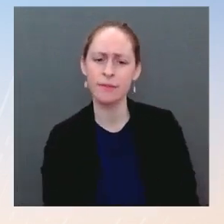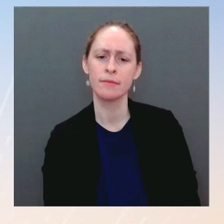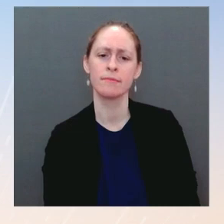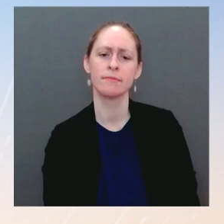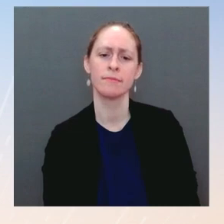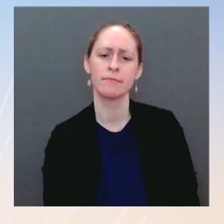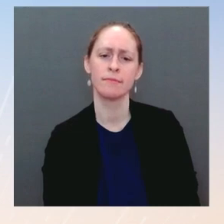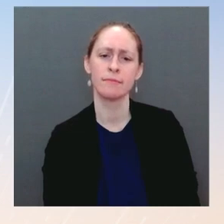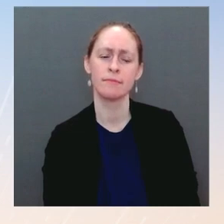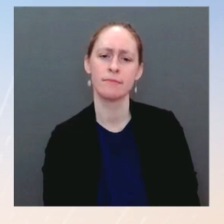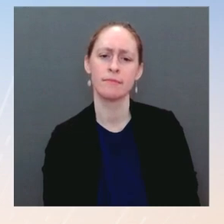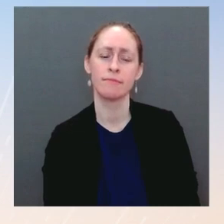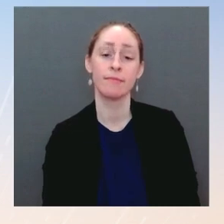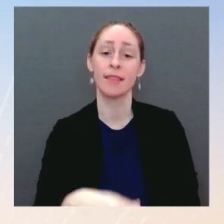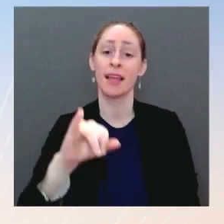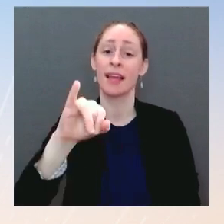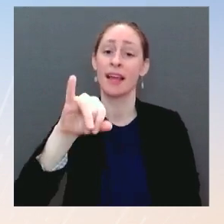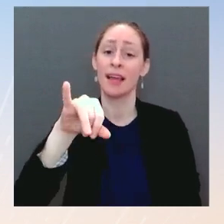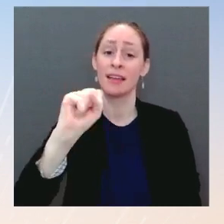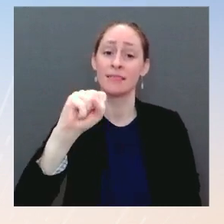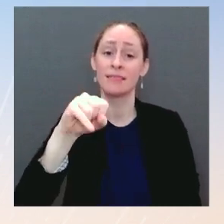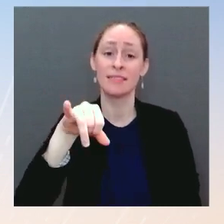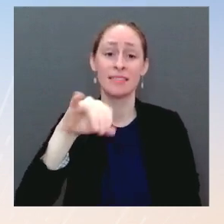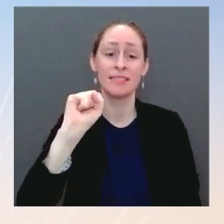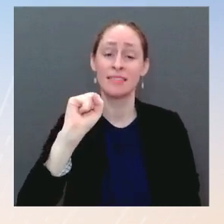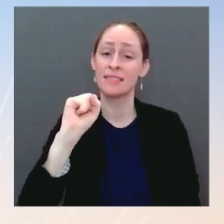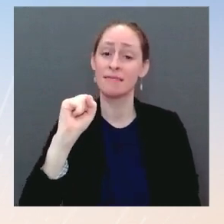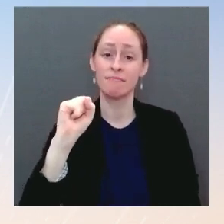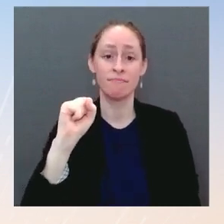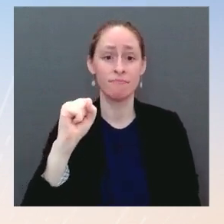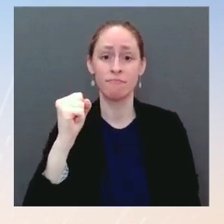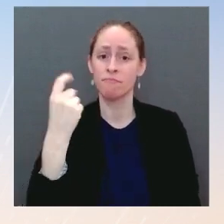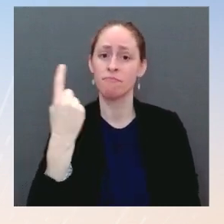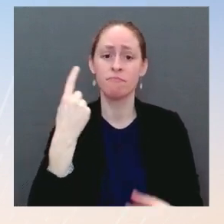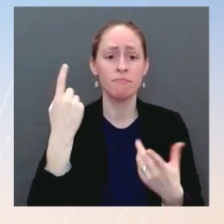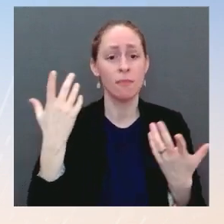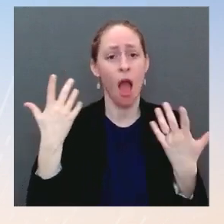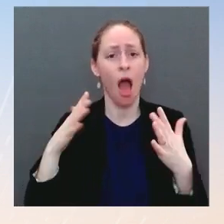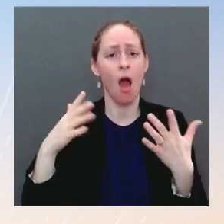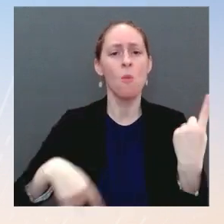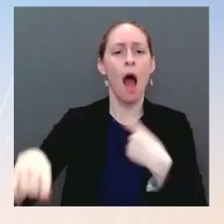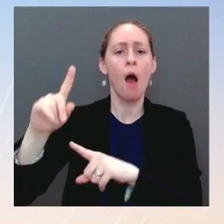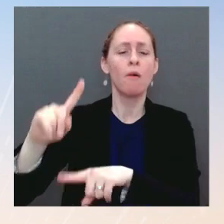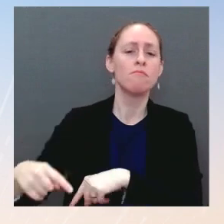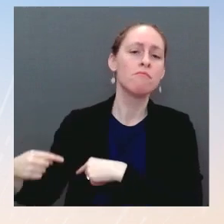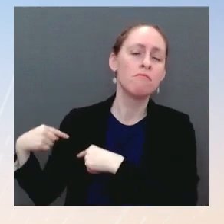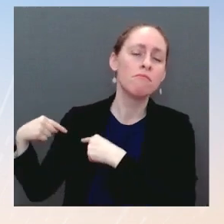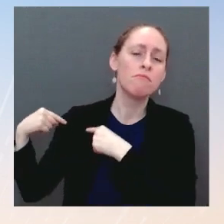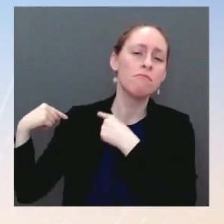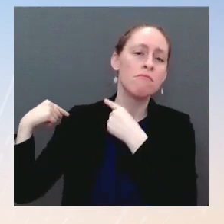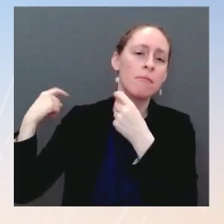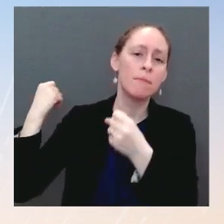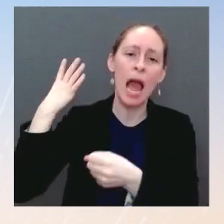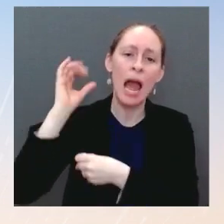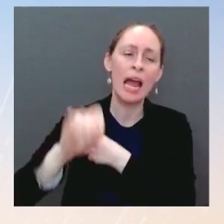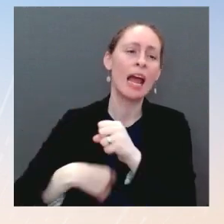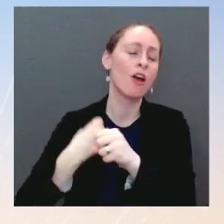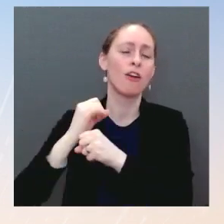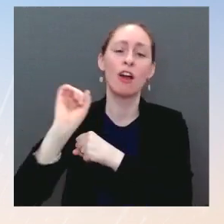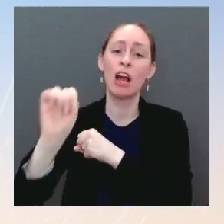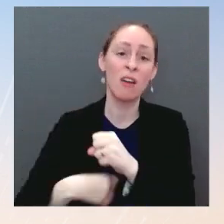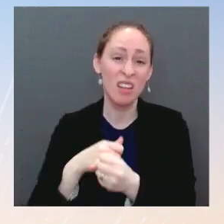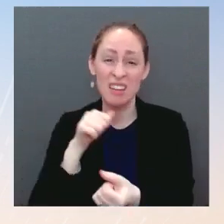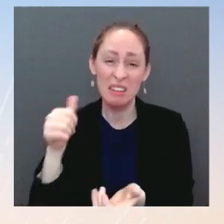as of the last year. And we have spoken out about that at every time when it has been appropriate to do exactly that.